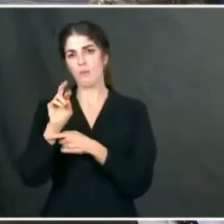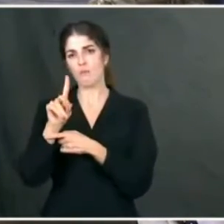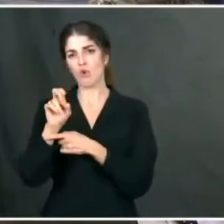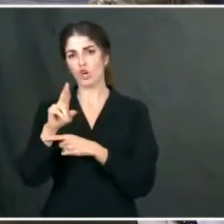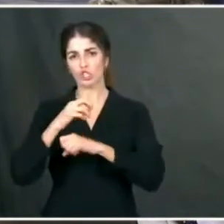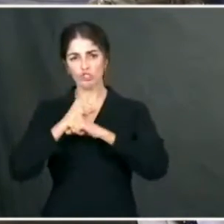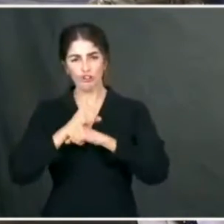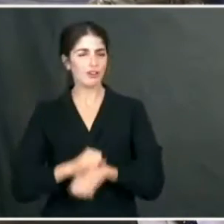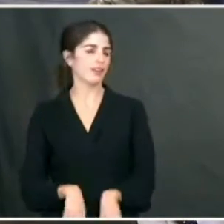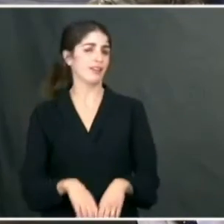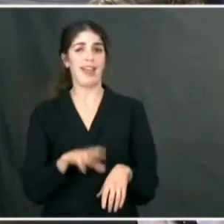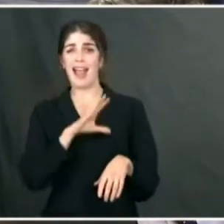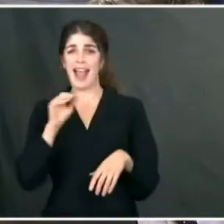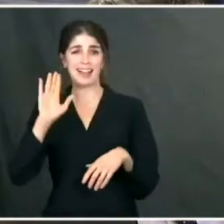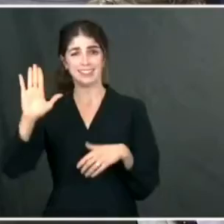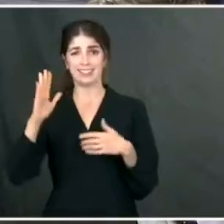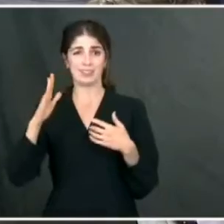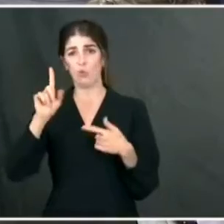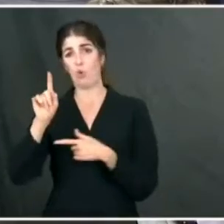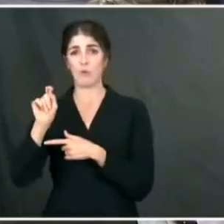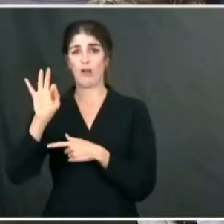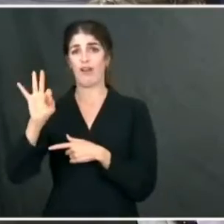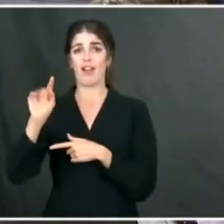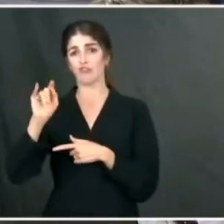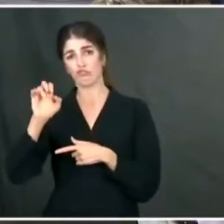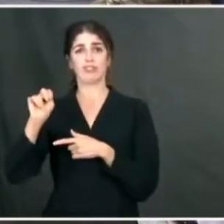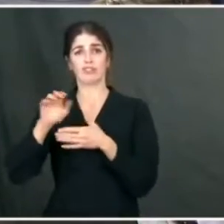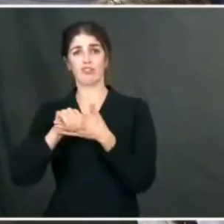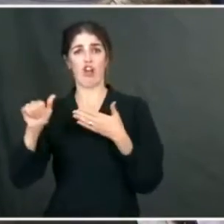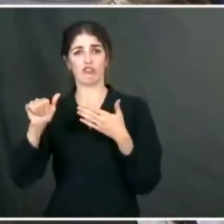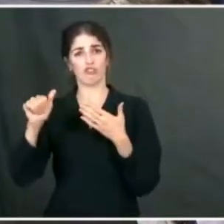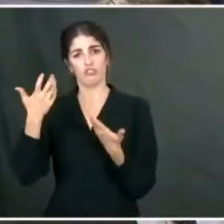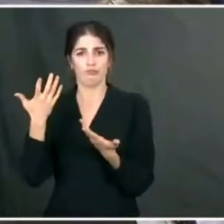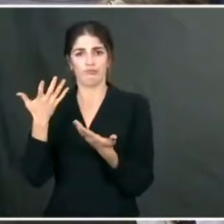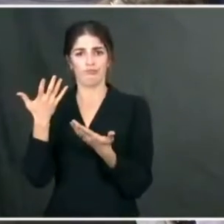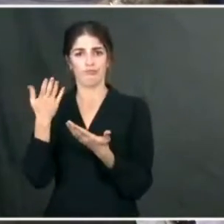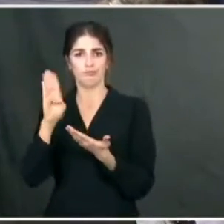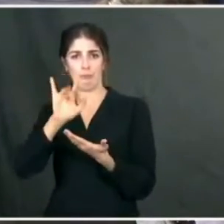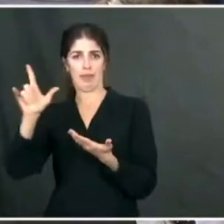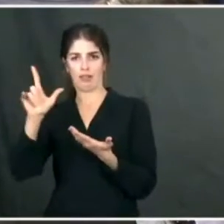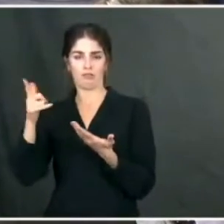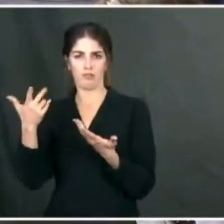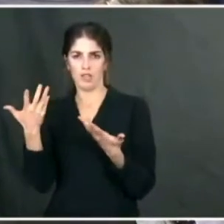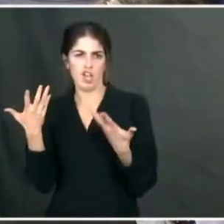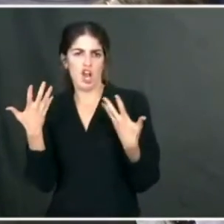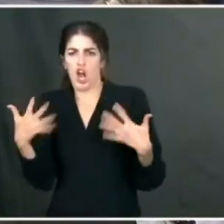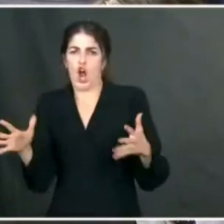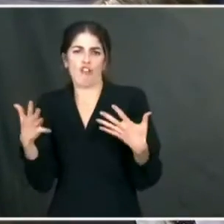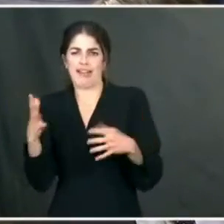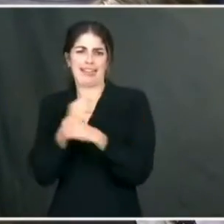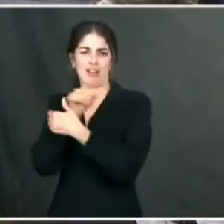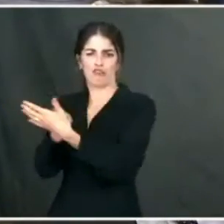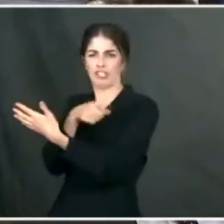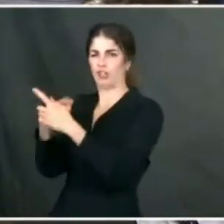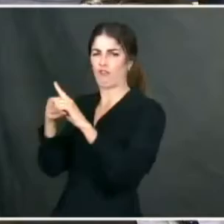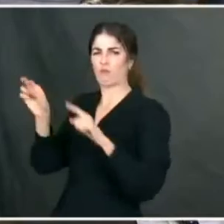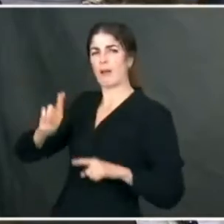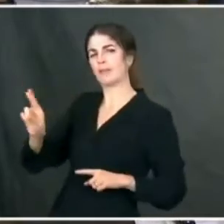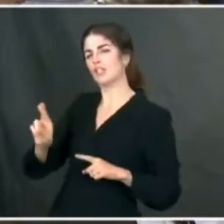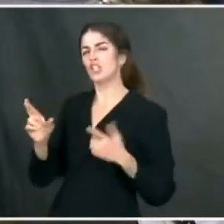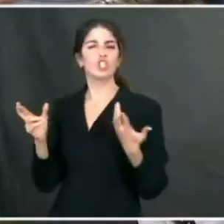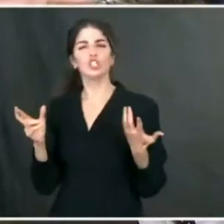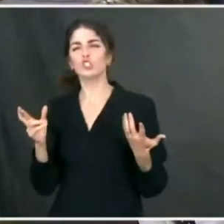.9 trillion COVID relief bill that has, as folks have said, already drawn all sorts of criticism. Where is the